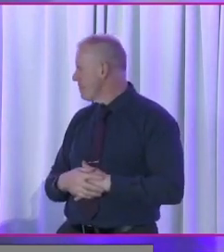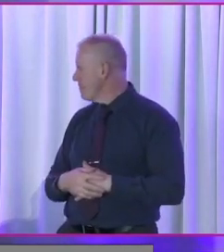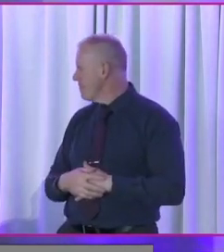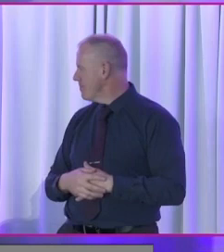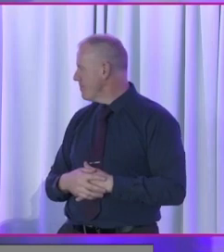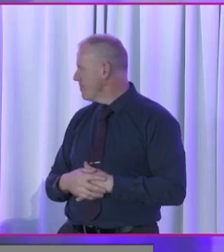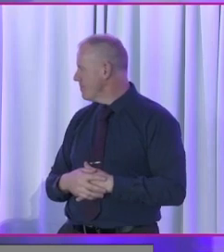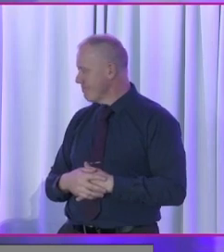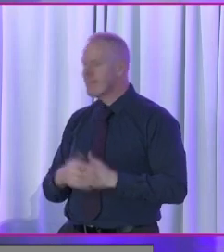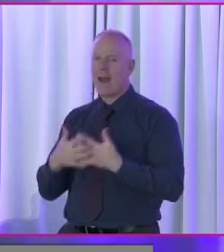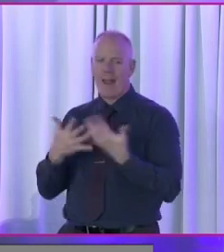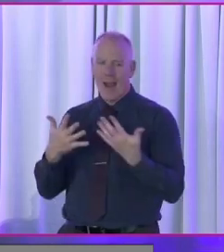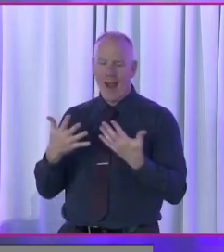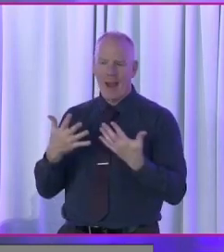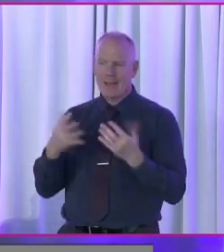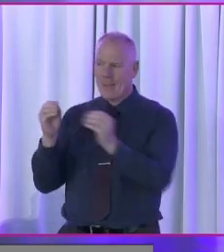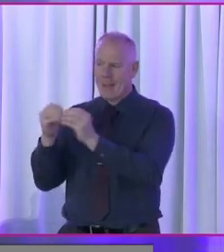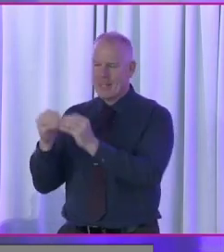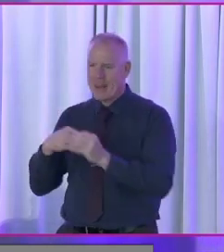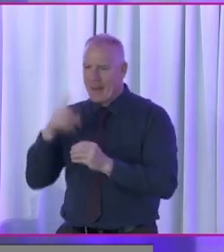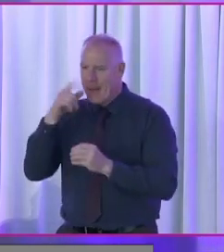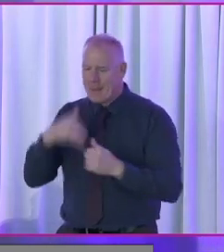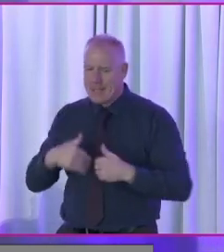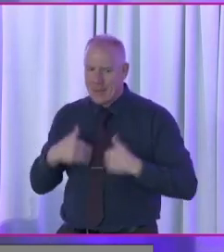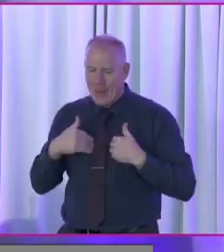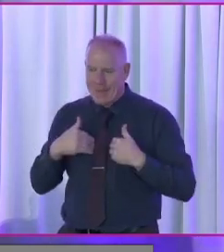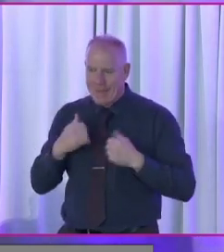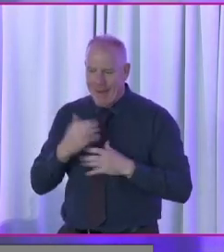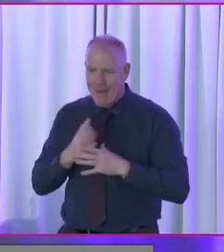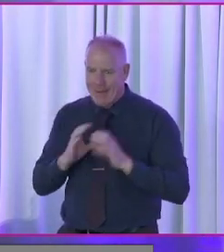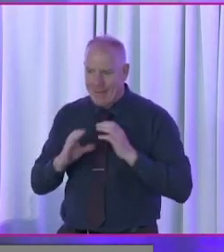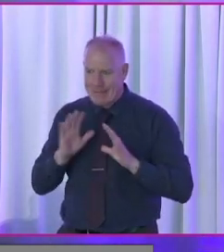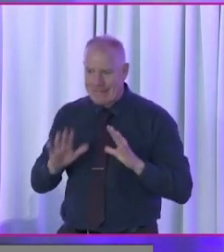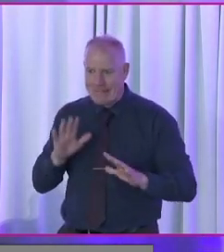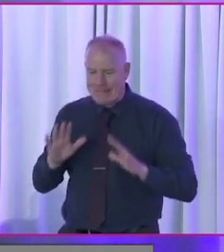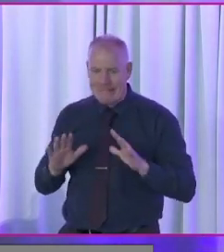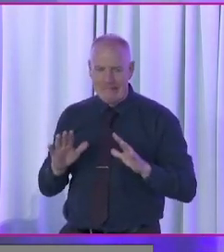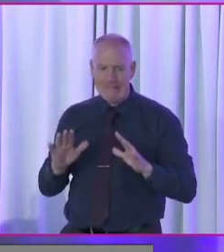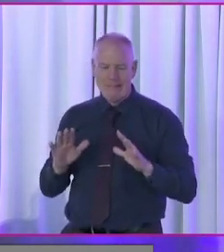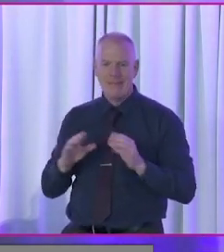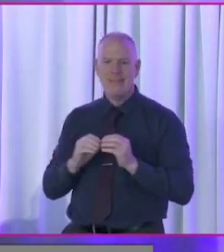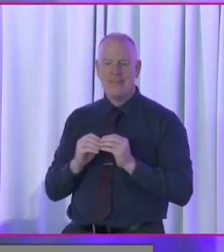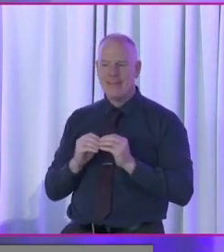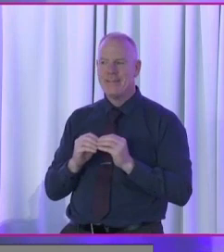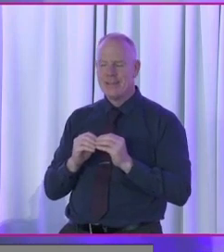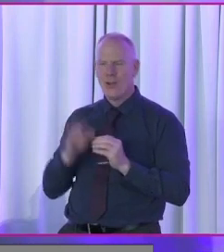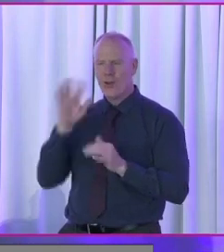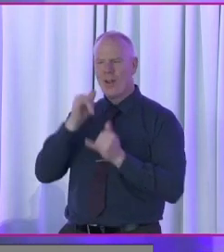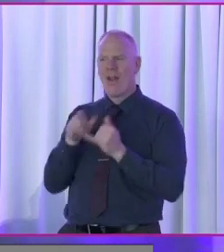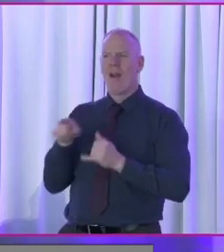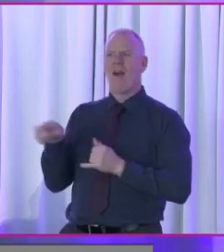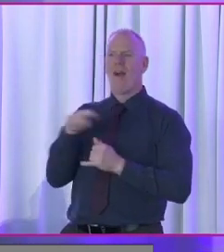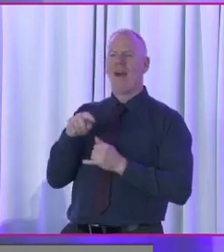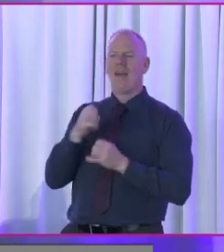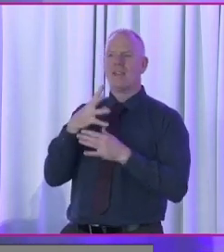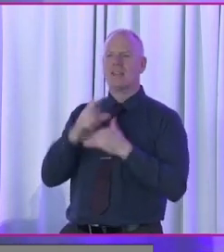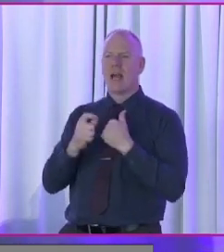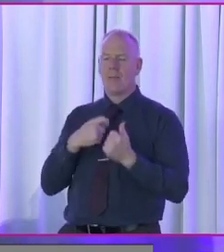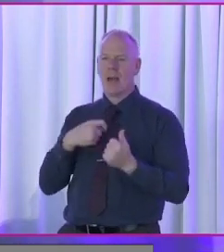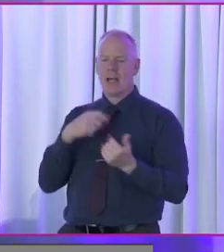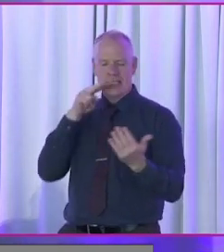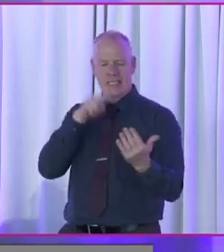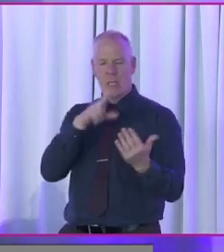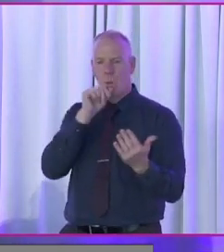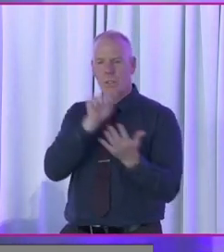I've been hearing a lot about myself this morning in all of the conversations so far. And it seems like every time I open a